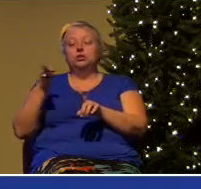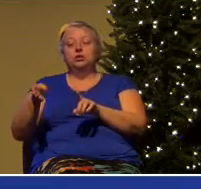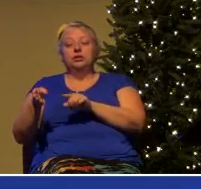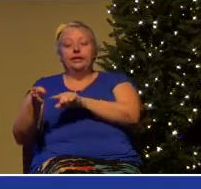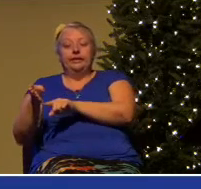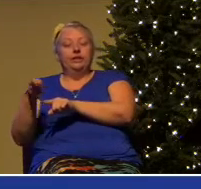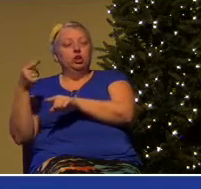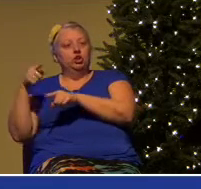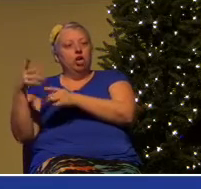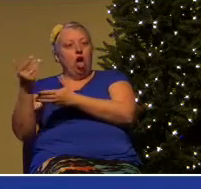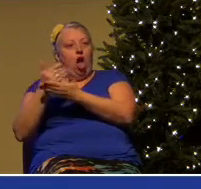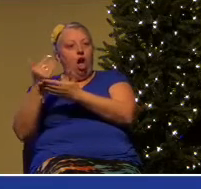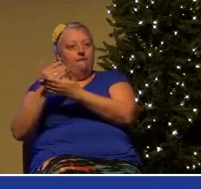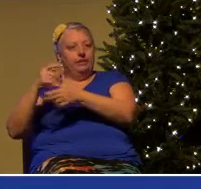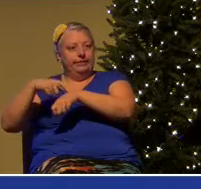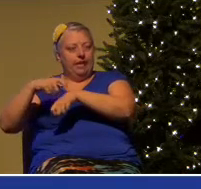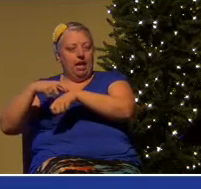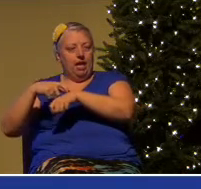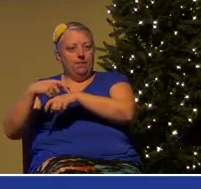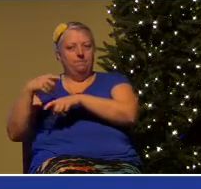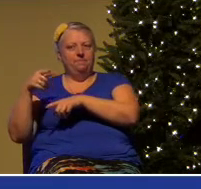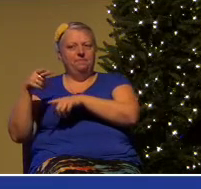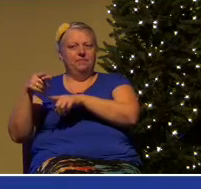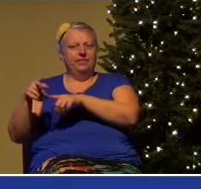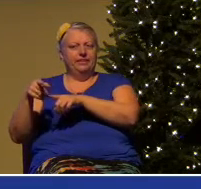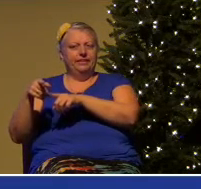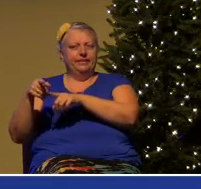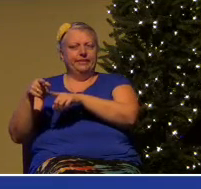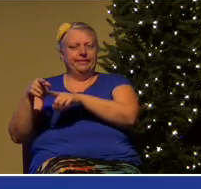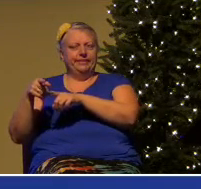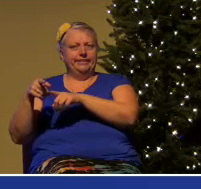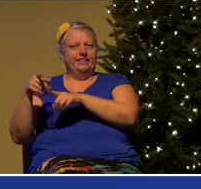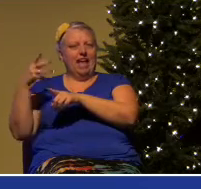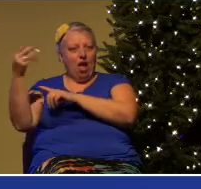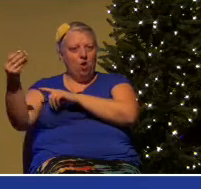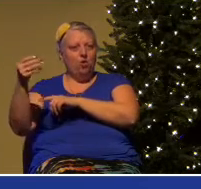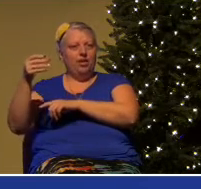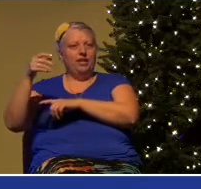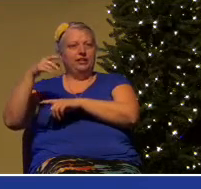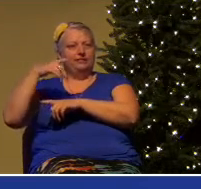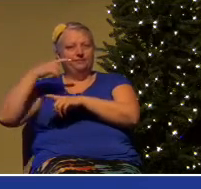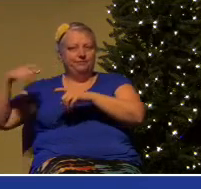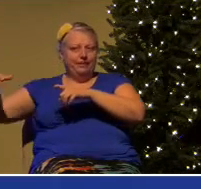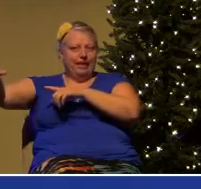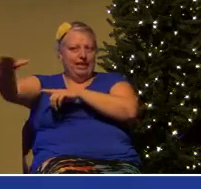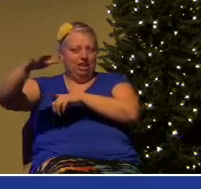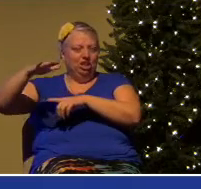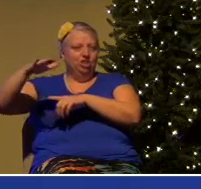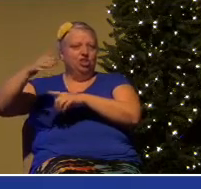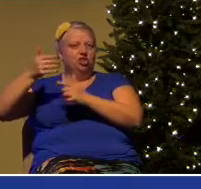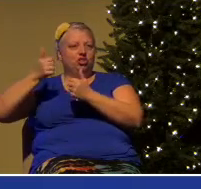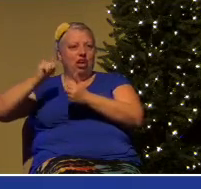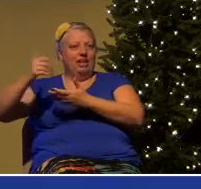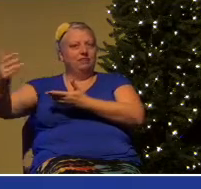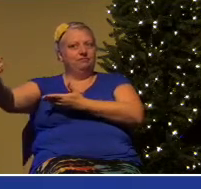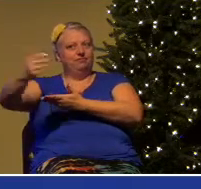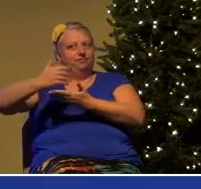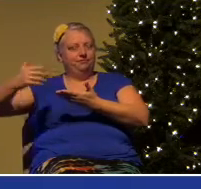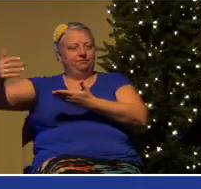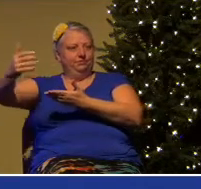I know if you've ever tried to get a bearing off a shaft it's not always an easy thing and he's pounding away at this stupid thing and it just wasn't going anywhere